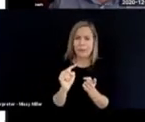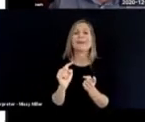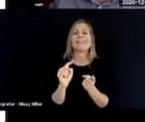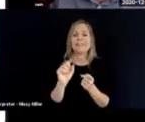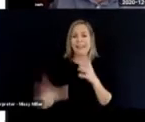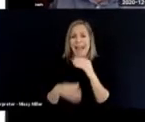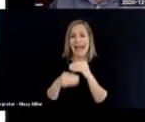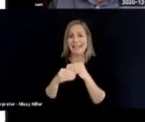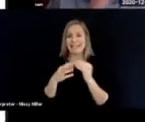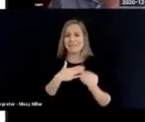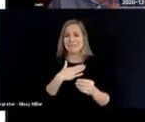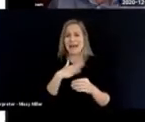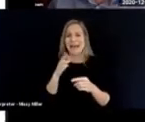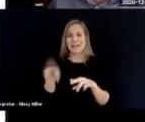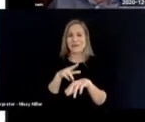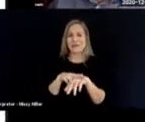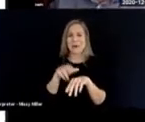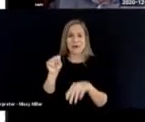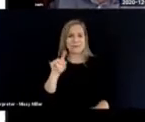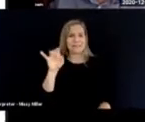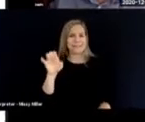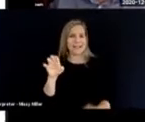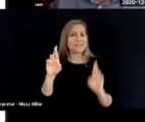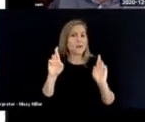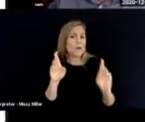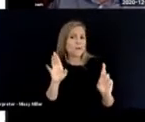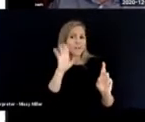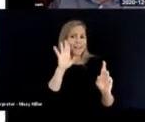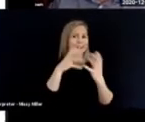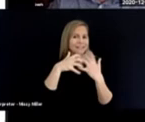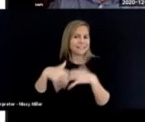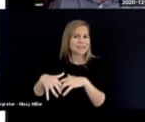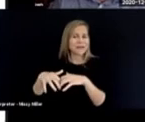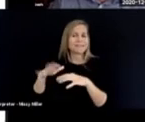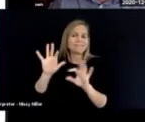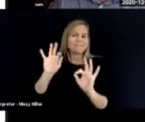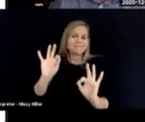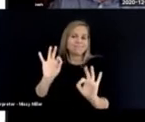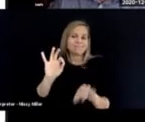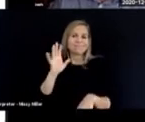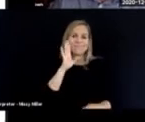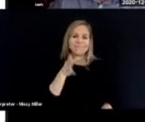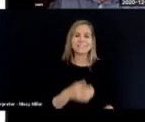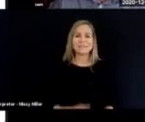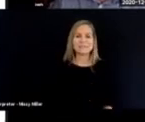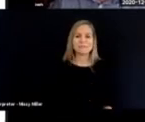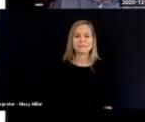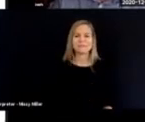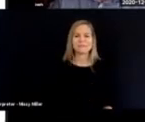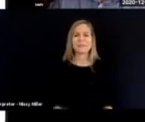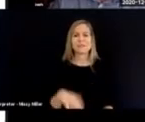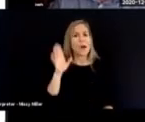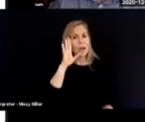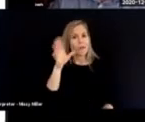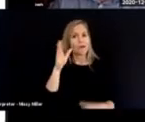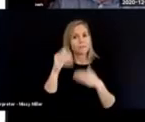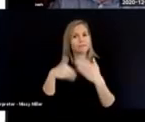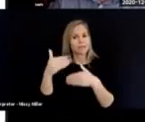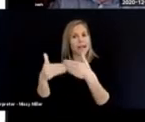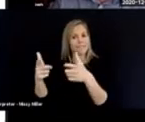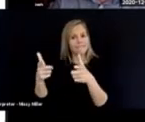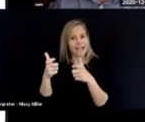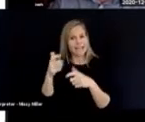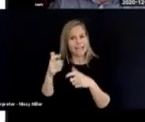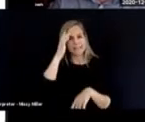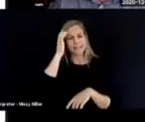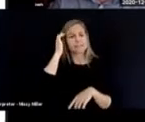I hope it makes sense. I'm going to go fairly quickly. And right at the beginning, I want to